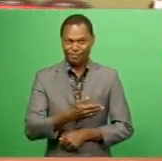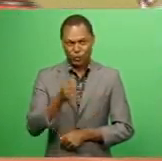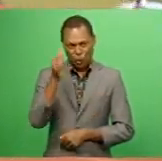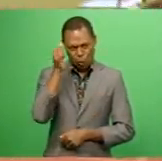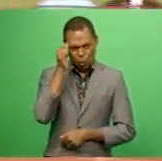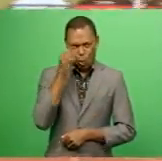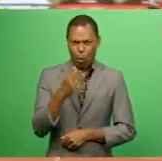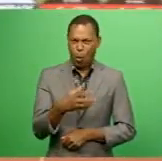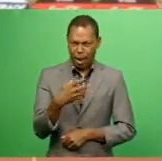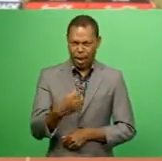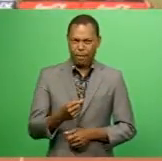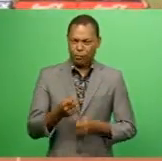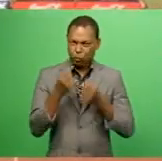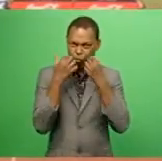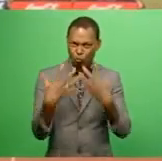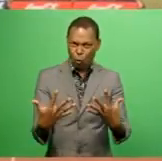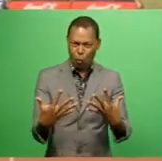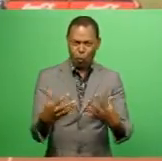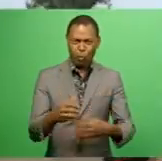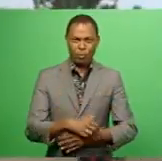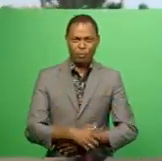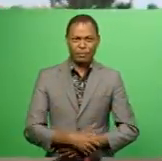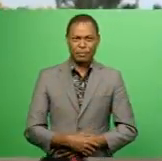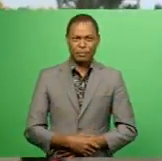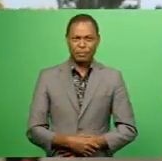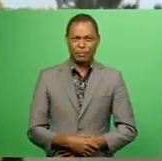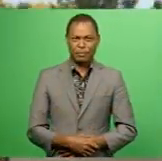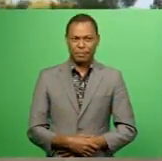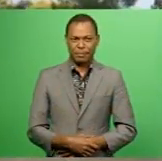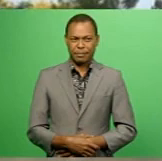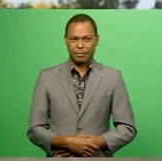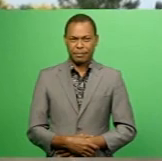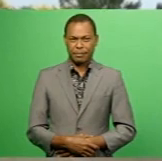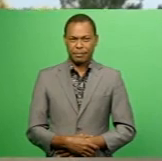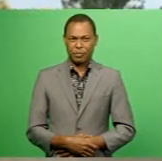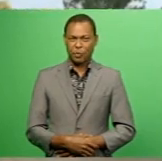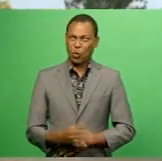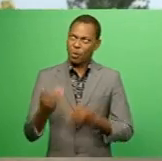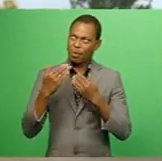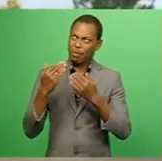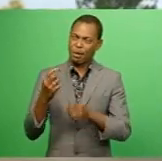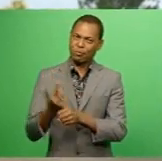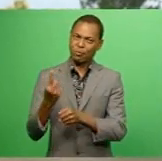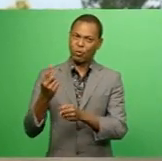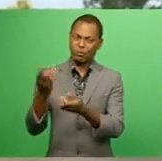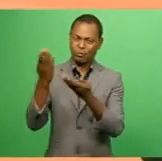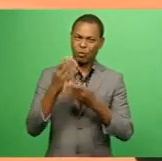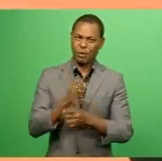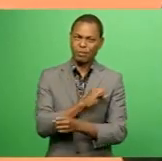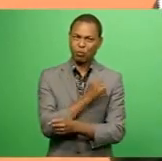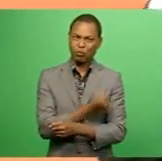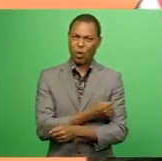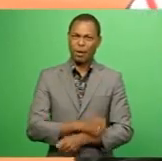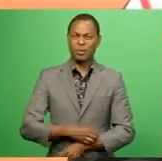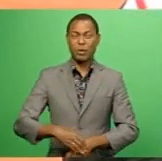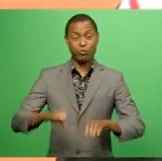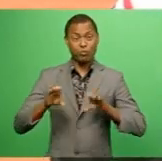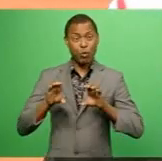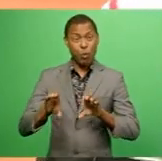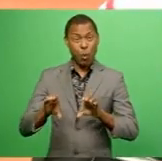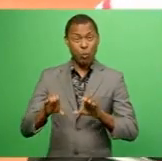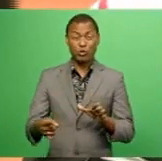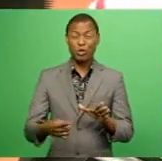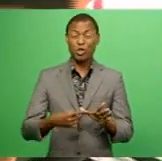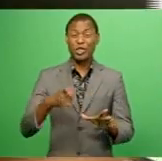to deliver. I was going to get through. I was going to get to through today. The AC stretches, the AC spinning.